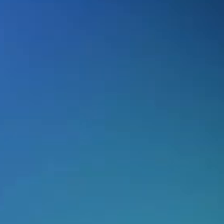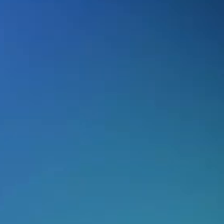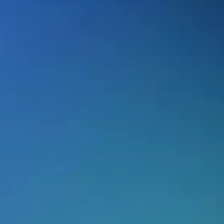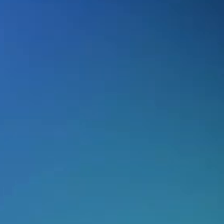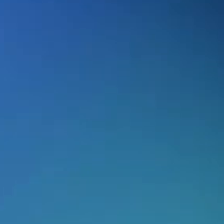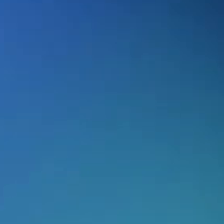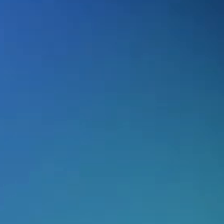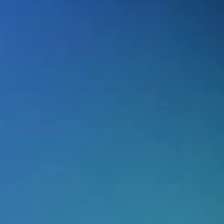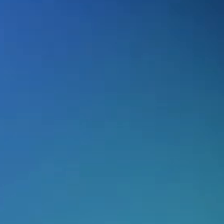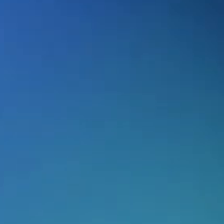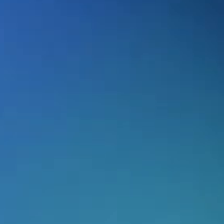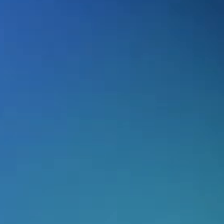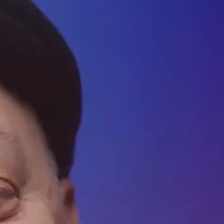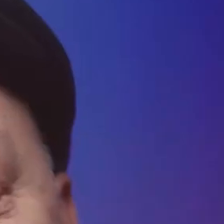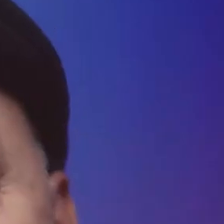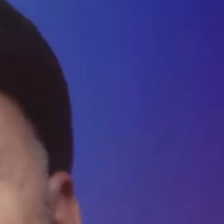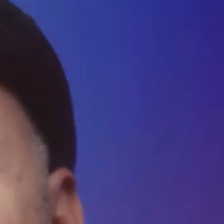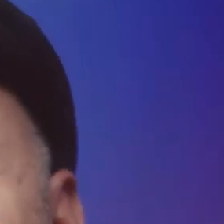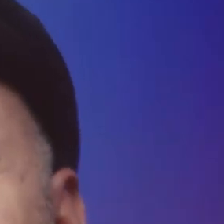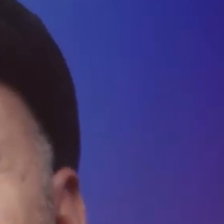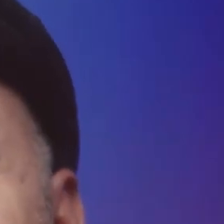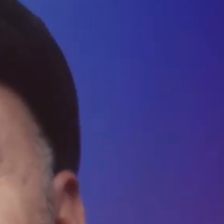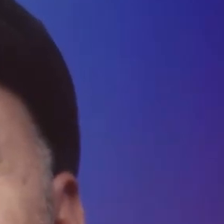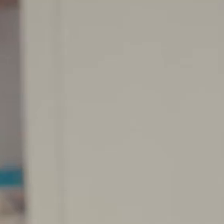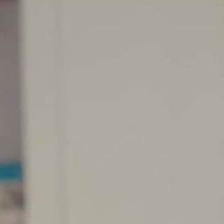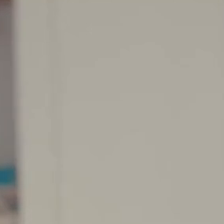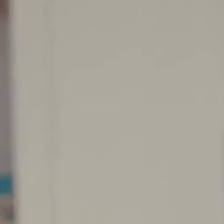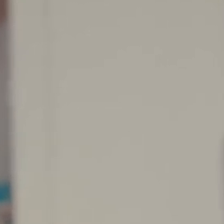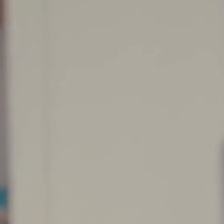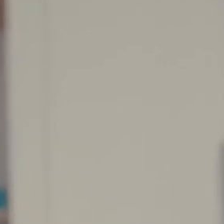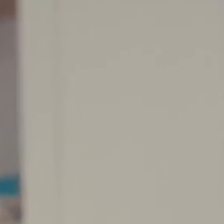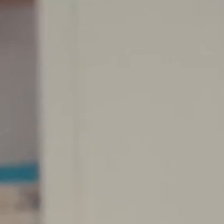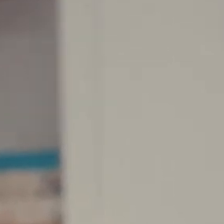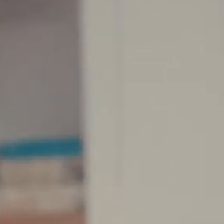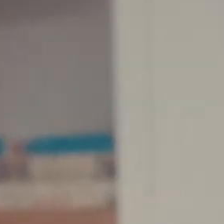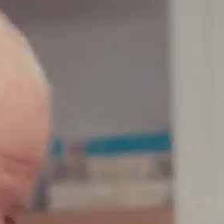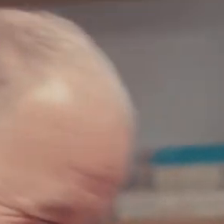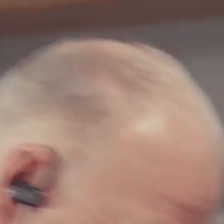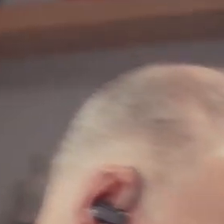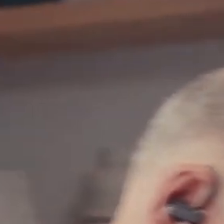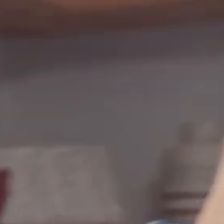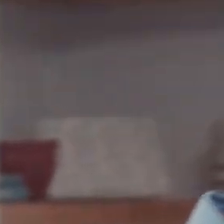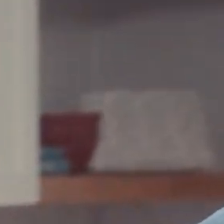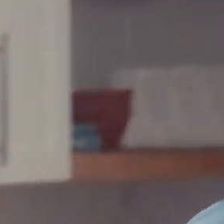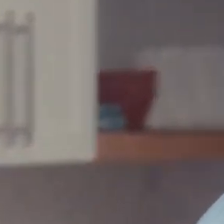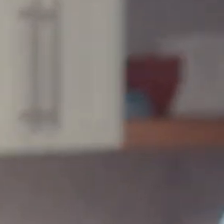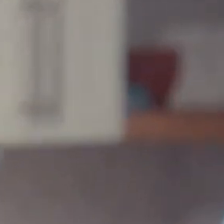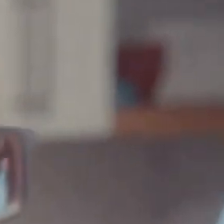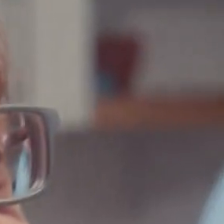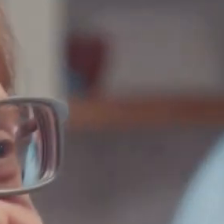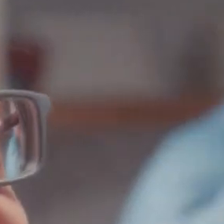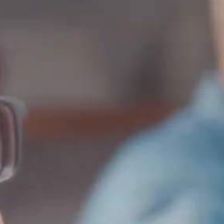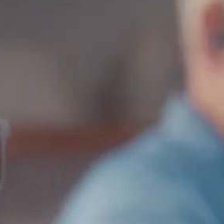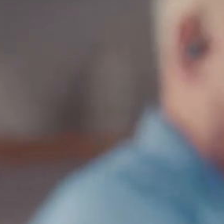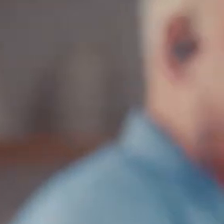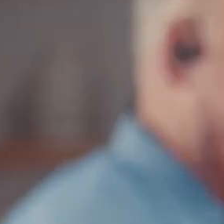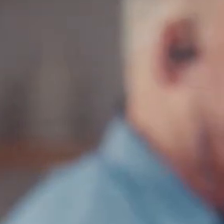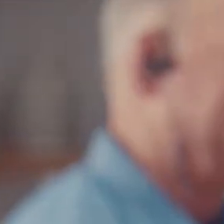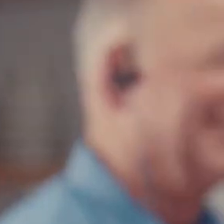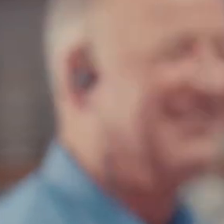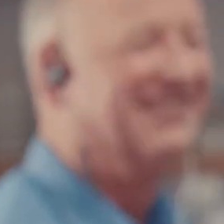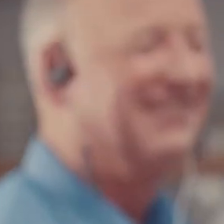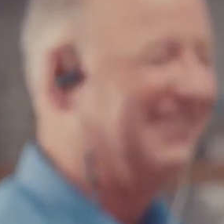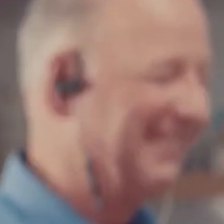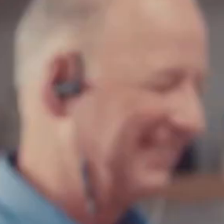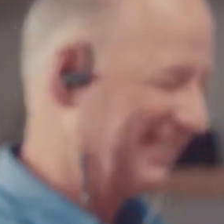Brian. Everybody should want to take down Nick. And I don't know what's more insulting that I have lost four times to Nick or the fact that he's Canadian beating me in an American